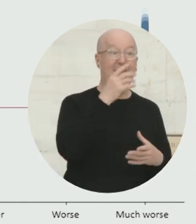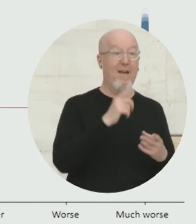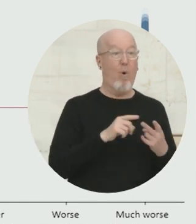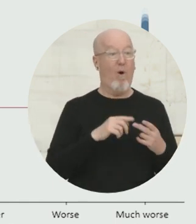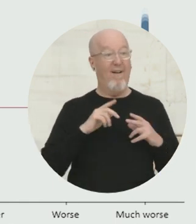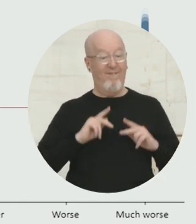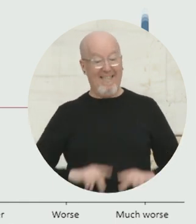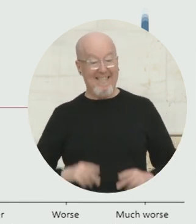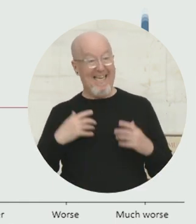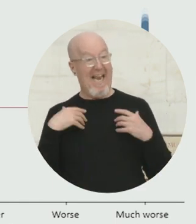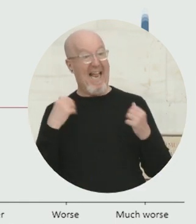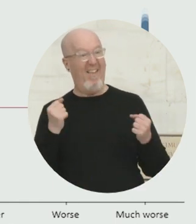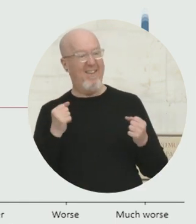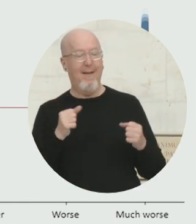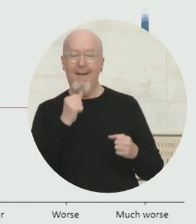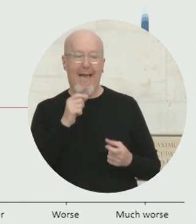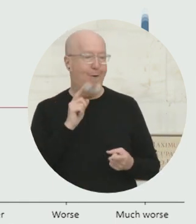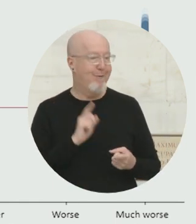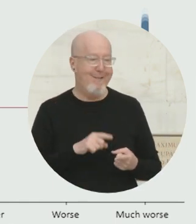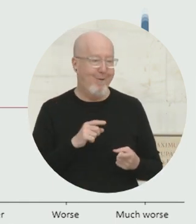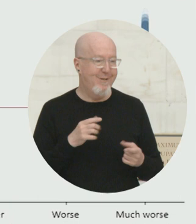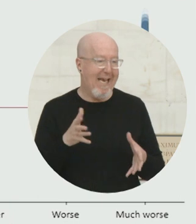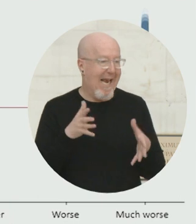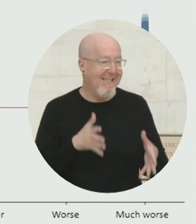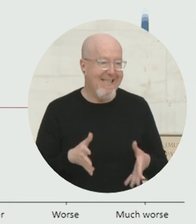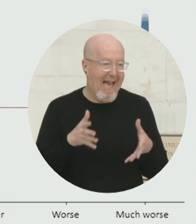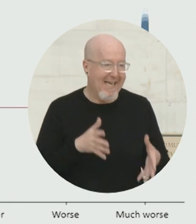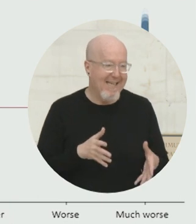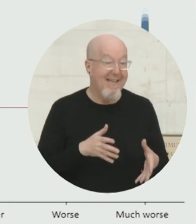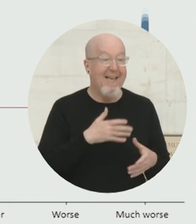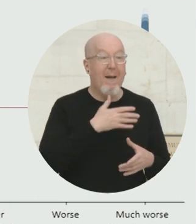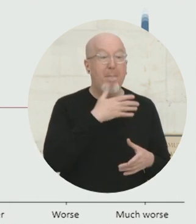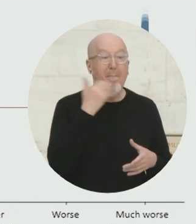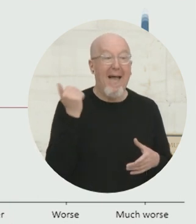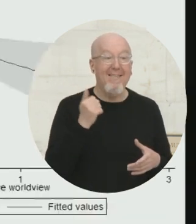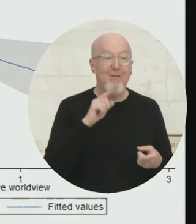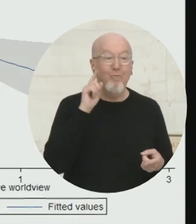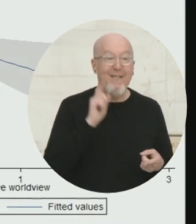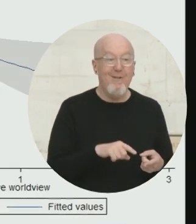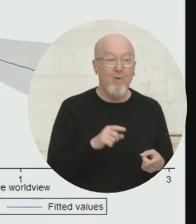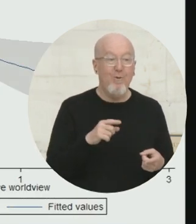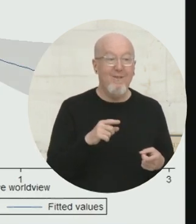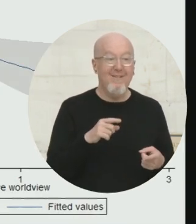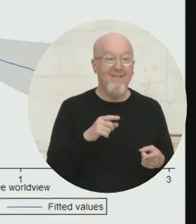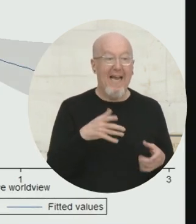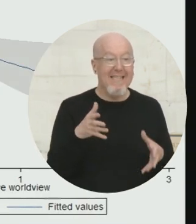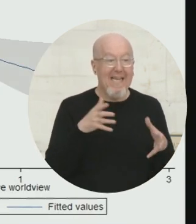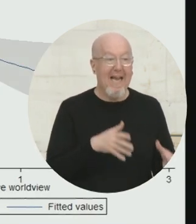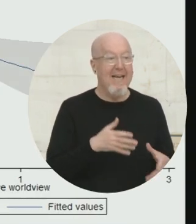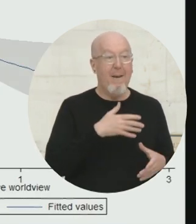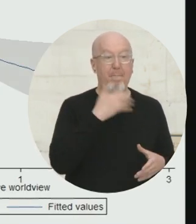didn't reduce concerns and anxiety. Can you imagine what was the best predictor of mental health over time?